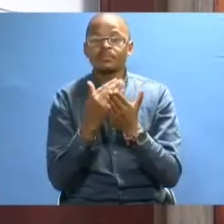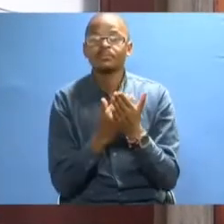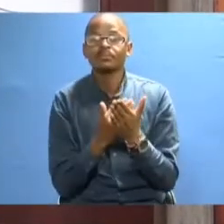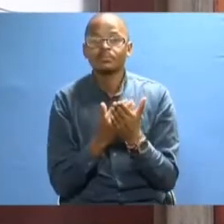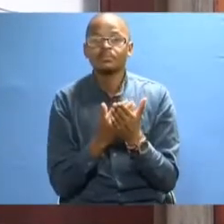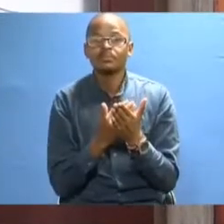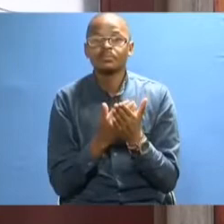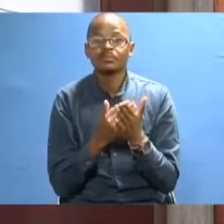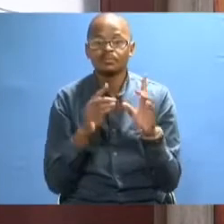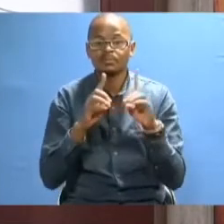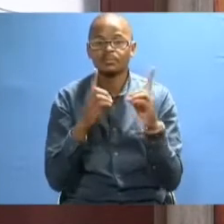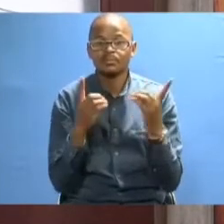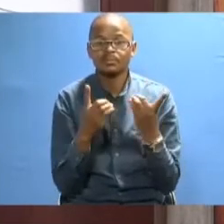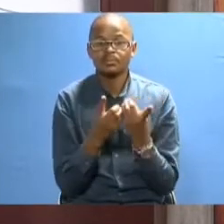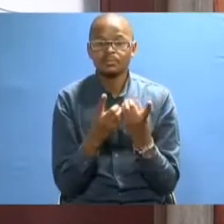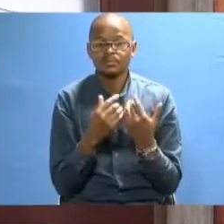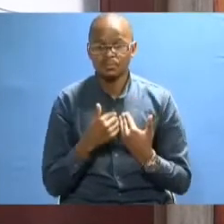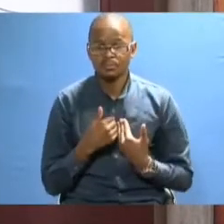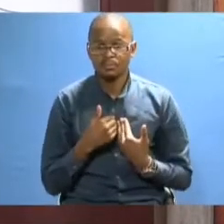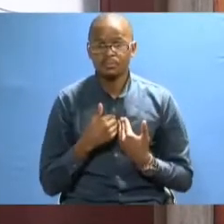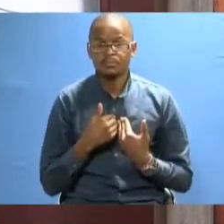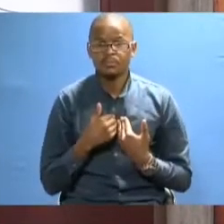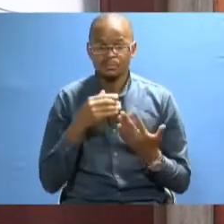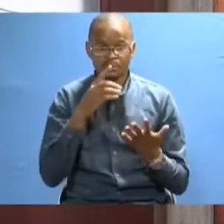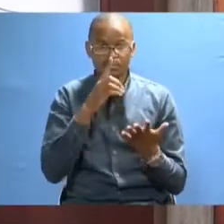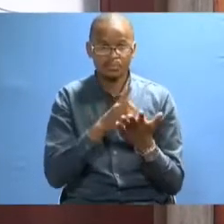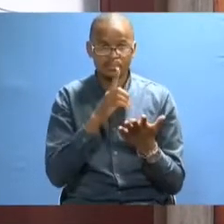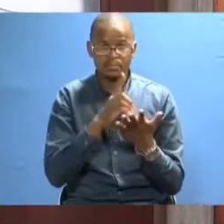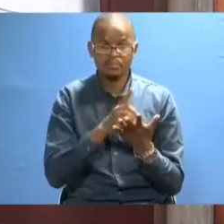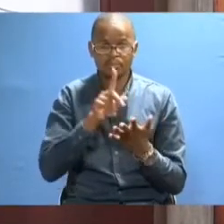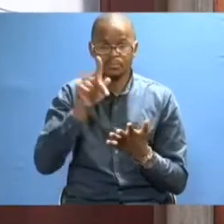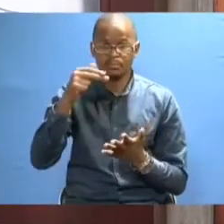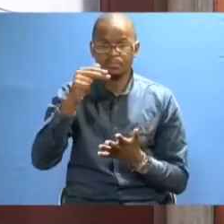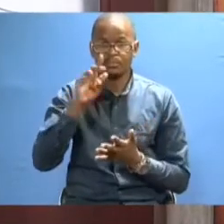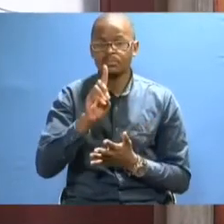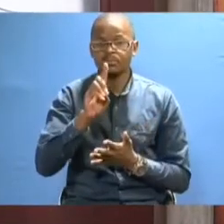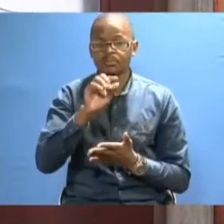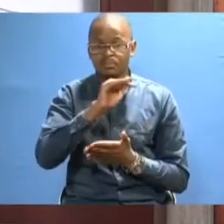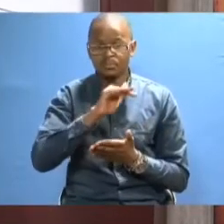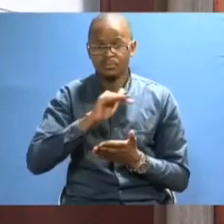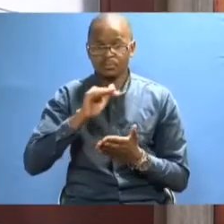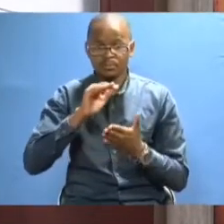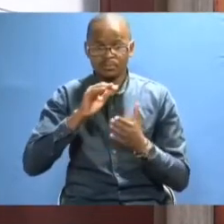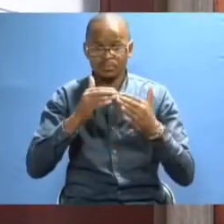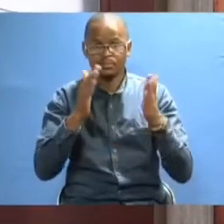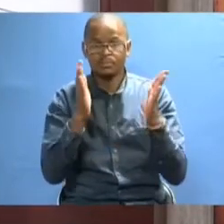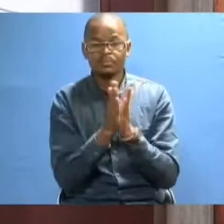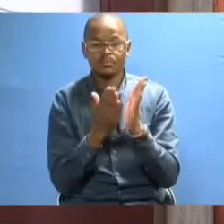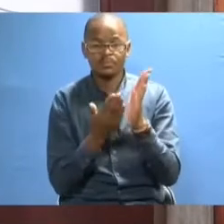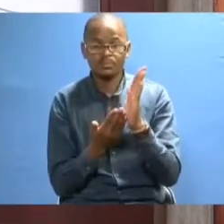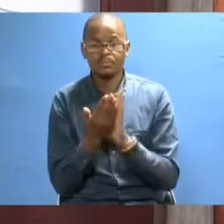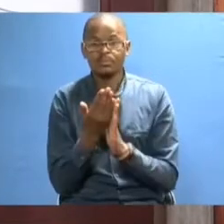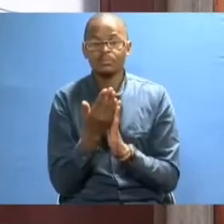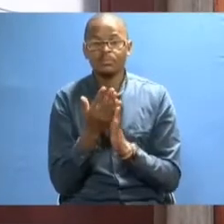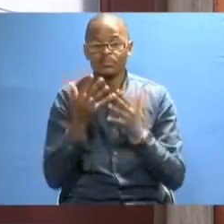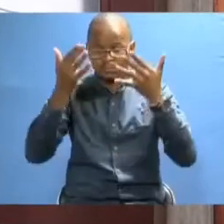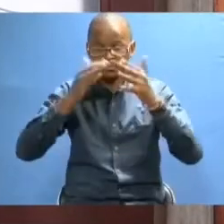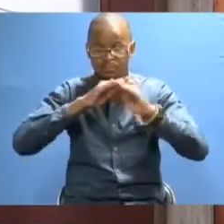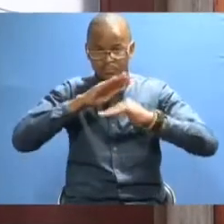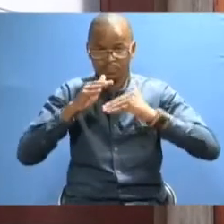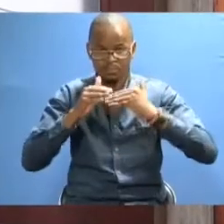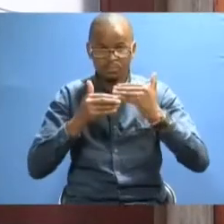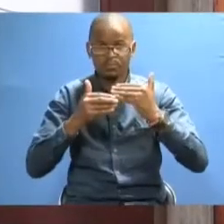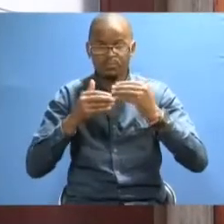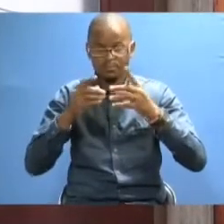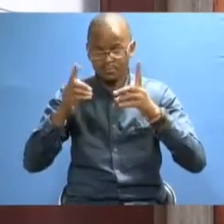Program. The Department also has a Doctor of Philosophy in Environmental Studies and Community Development. I welcome